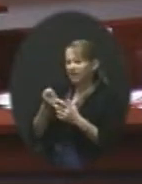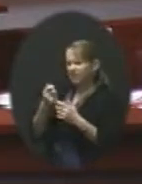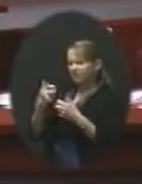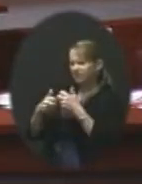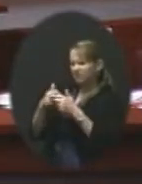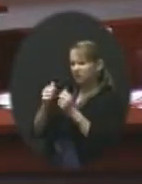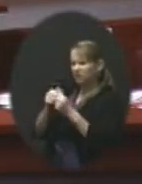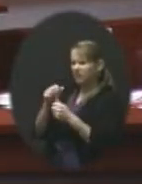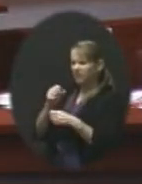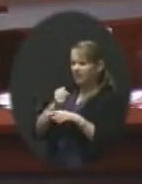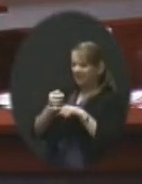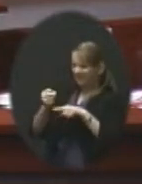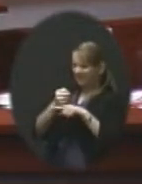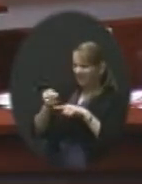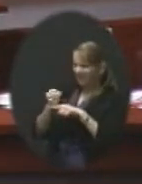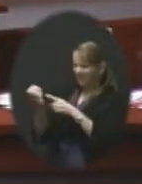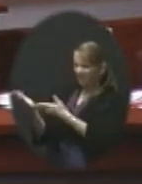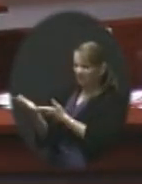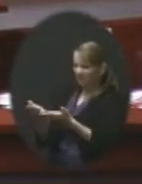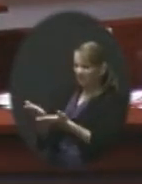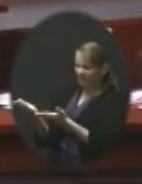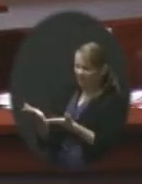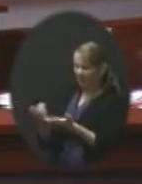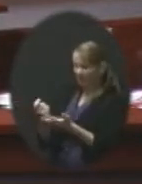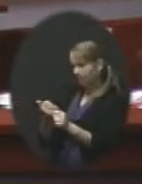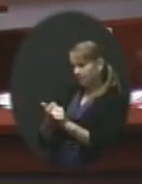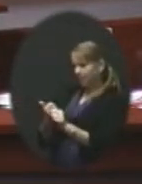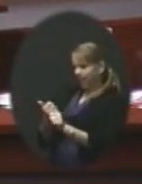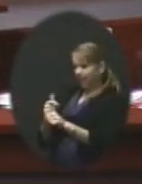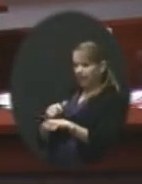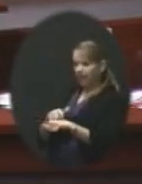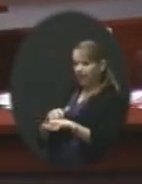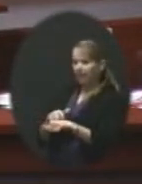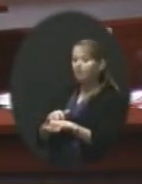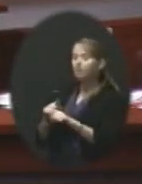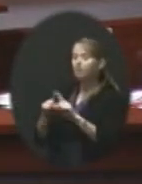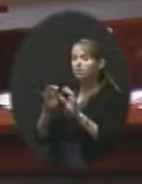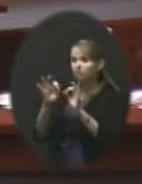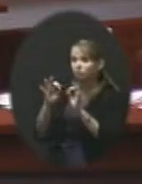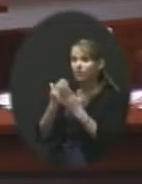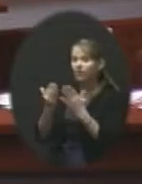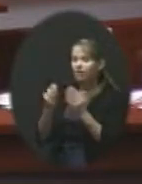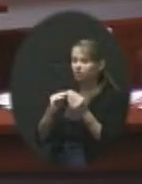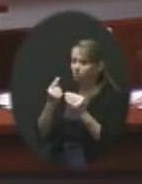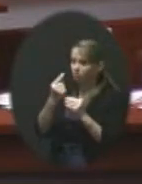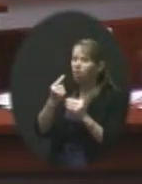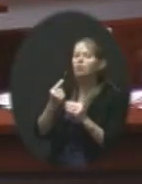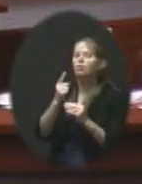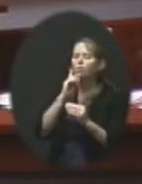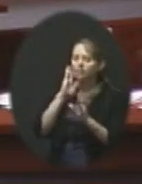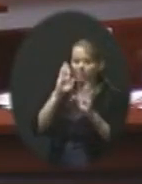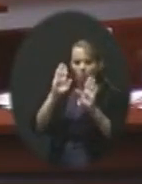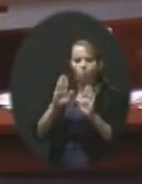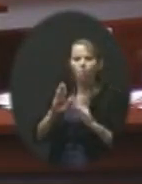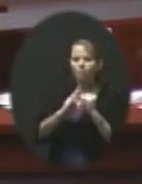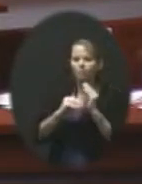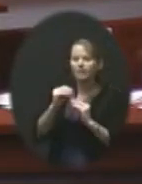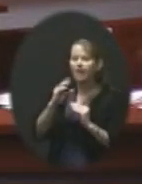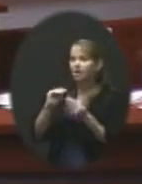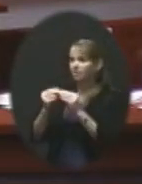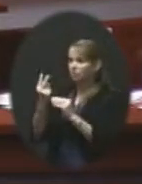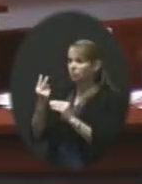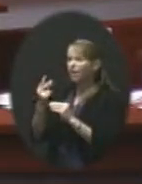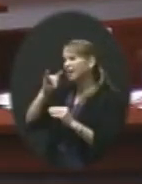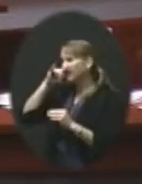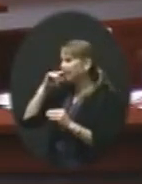the steel being delivered, and we're behind slightly. But the really great thing about that, number one, it's going to be a wonderful building. But number two, we're not putting kids in that,